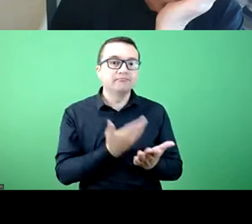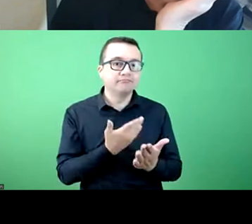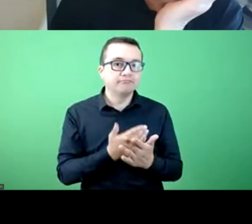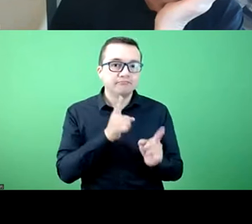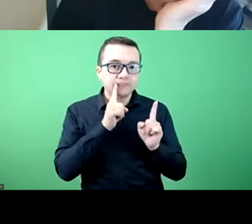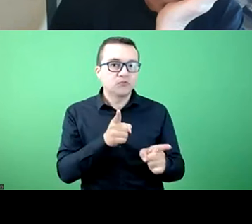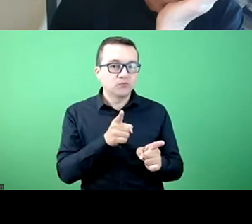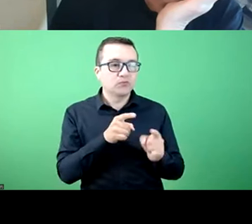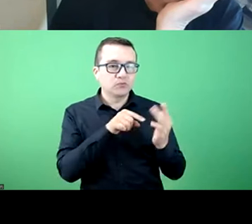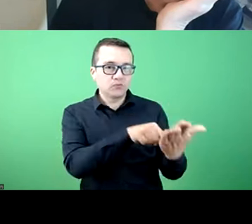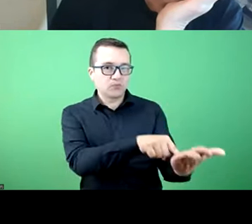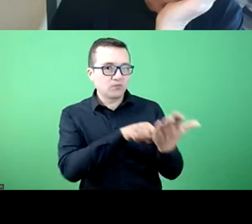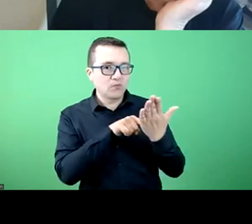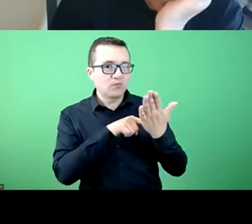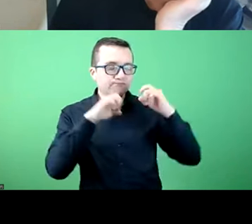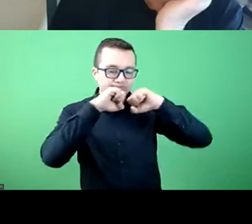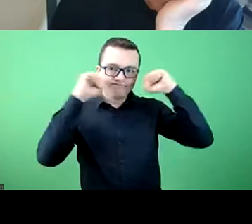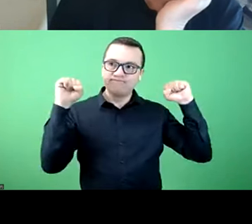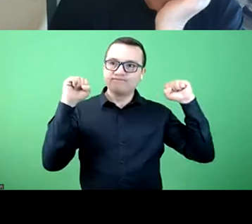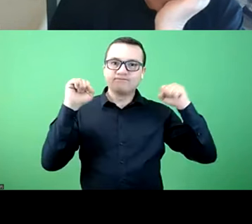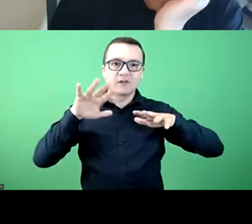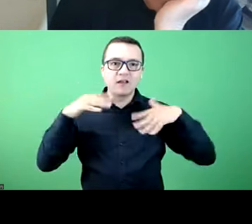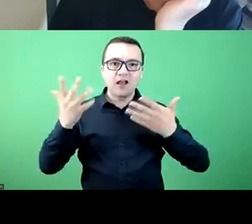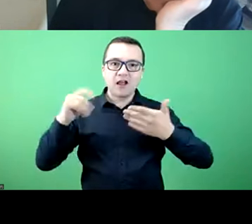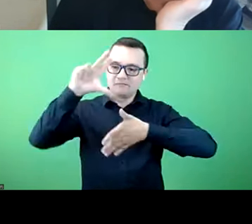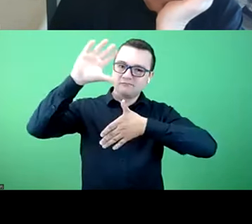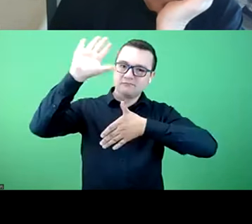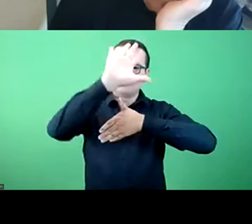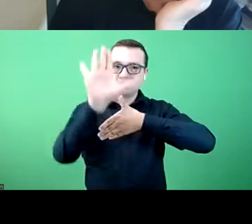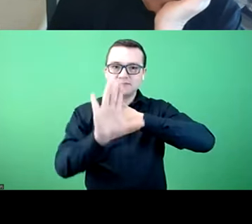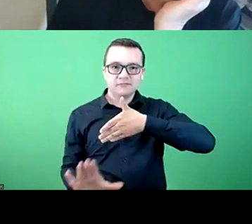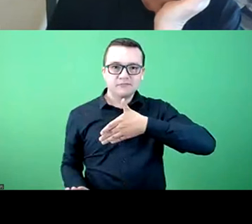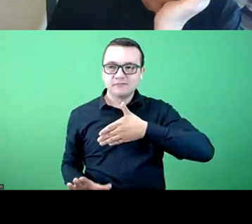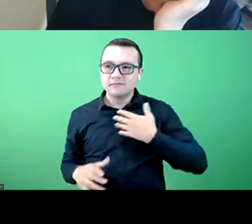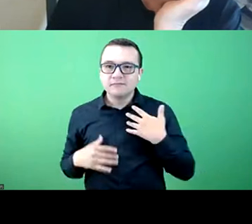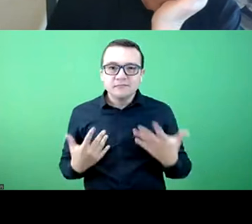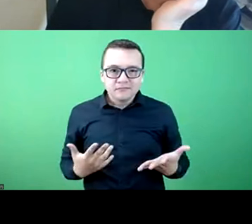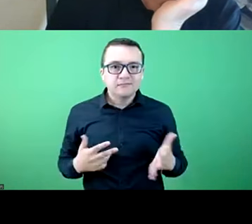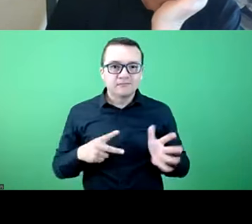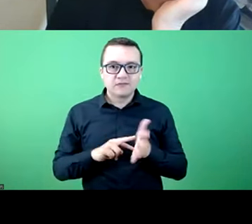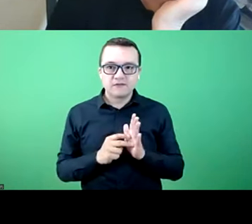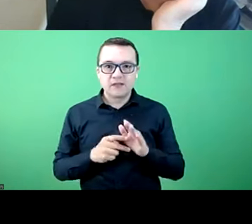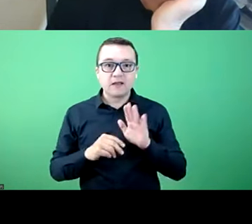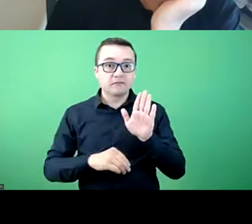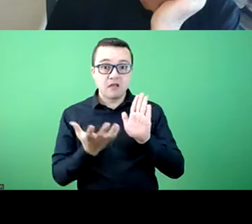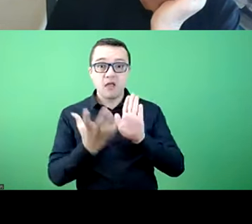right. We this panorama that they have shared with us in particular they need to expand